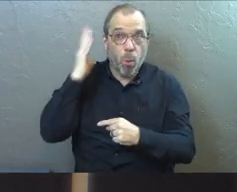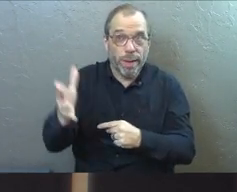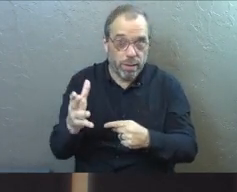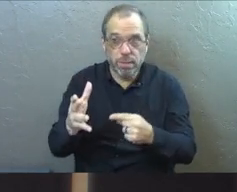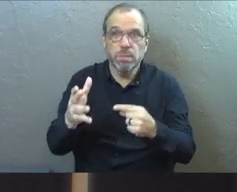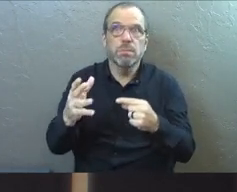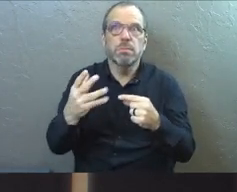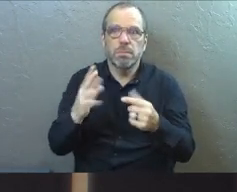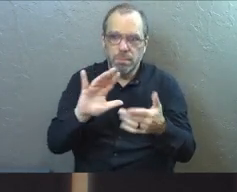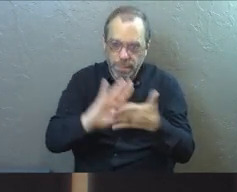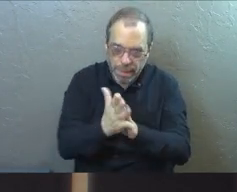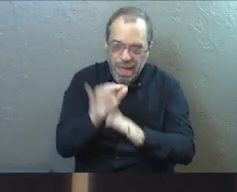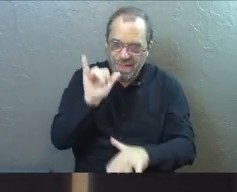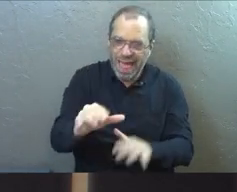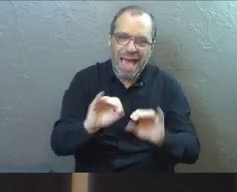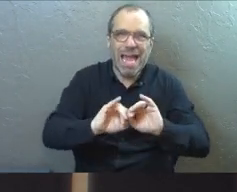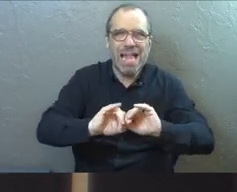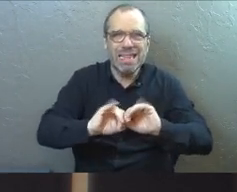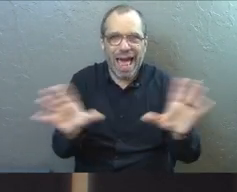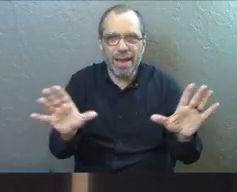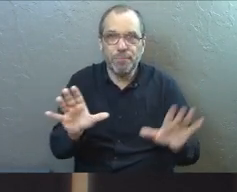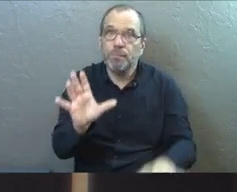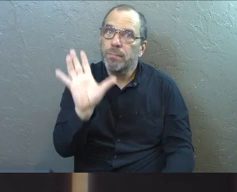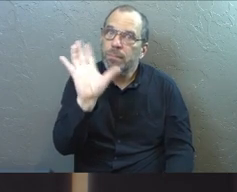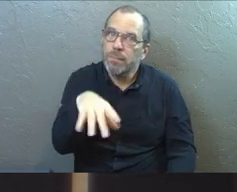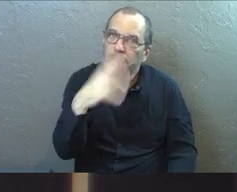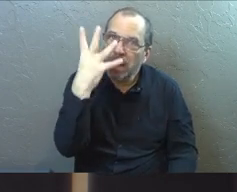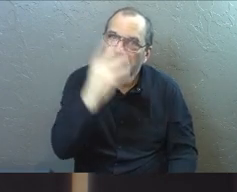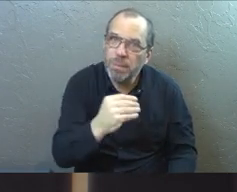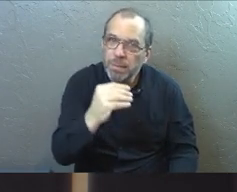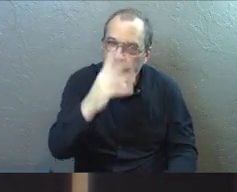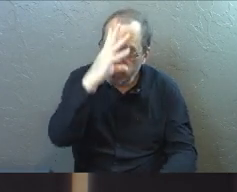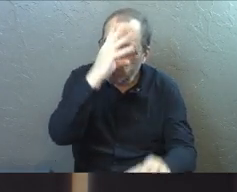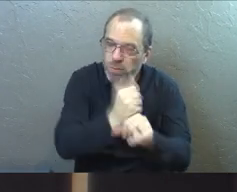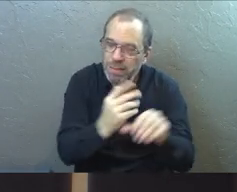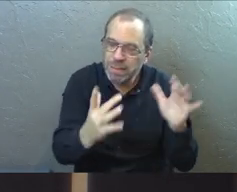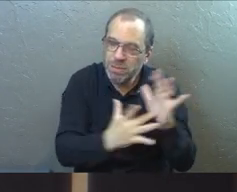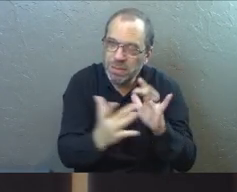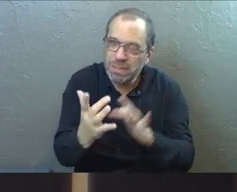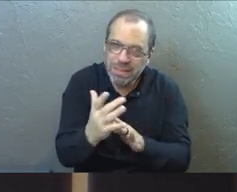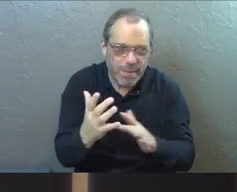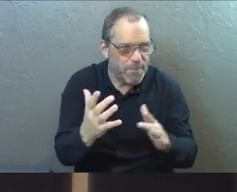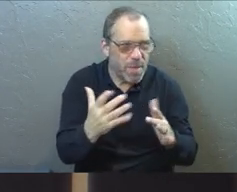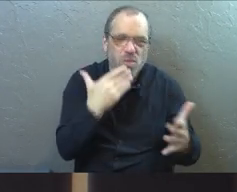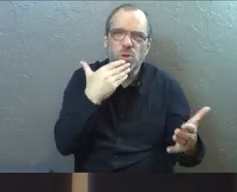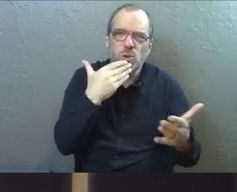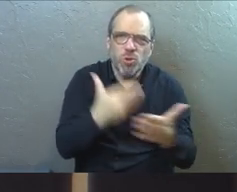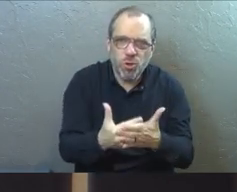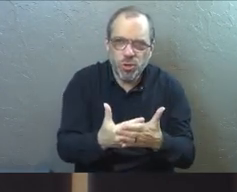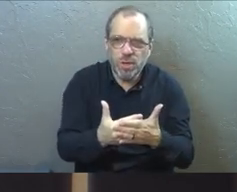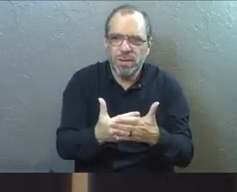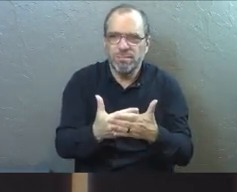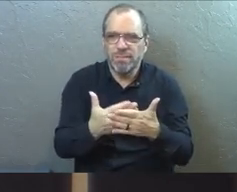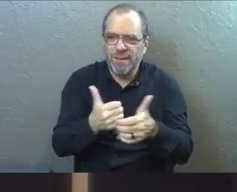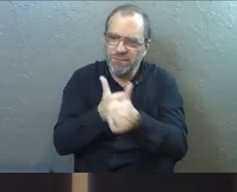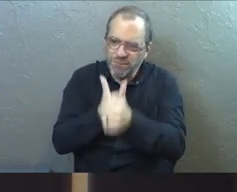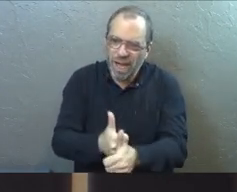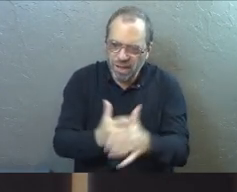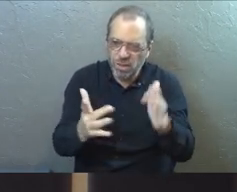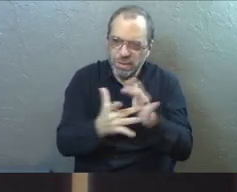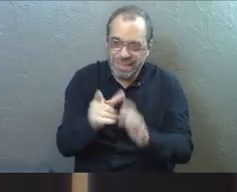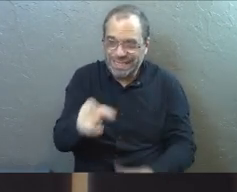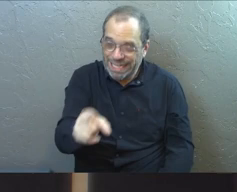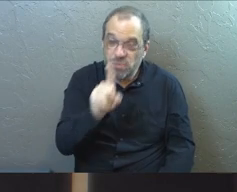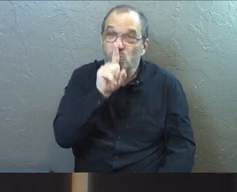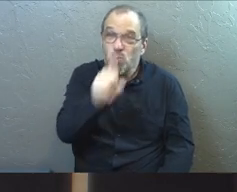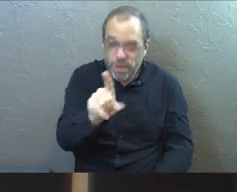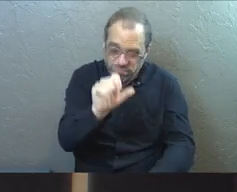always will be, and there's a beauty in trusting Jesus. There's a good thing in following him. He is the only real